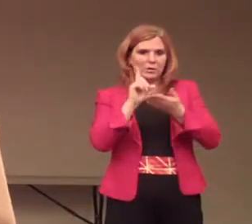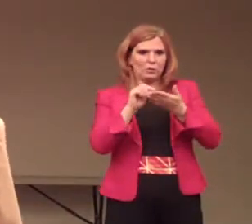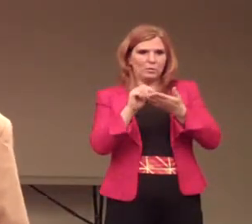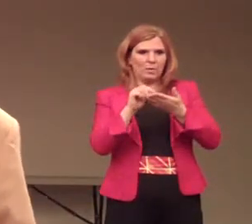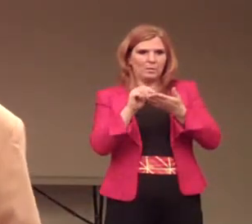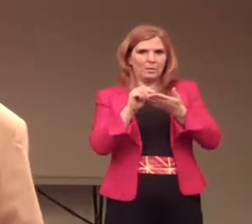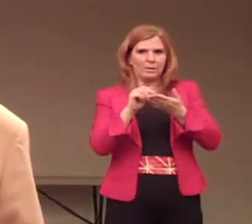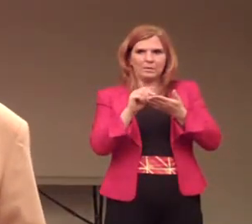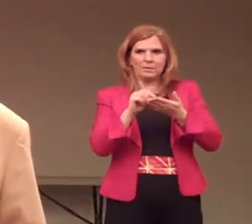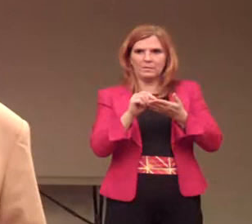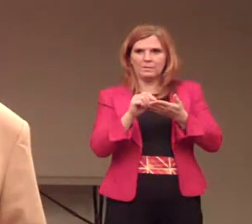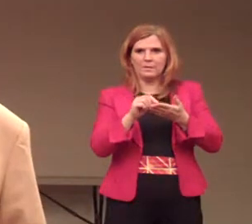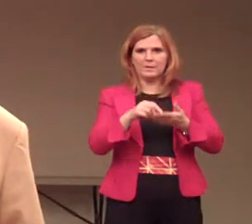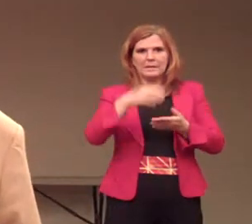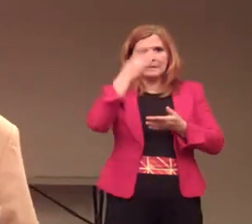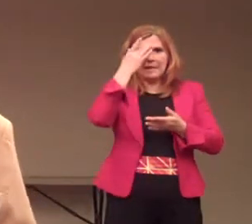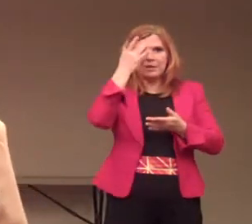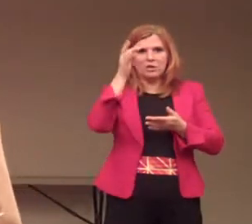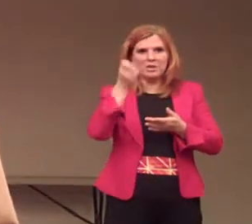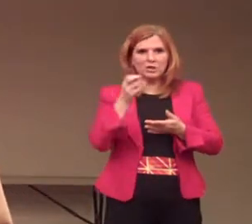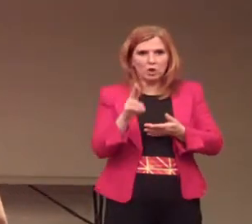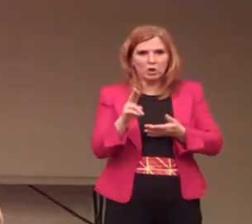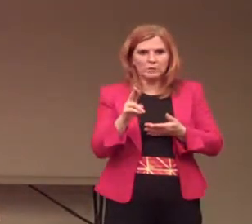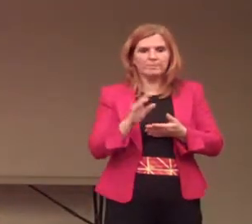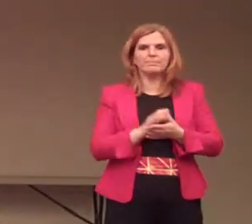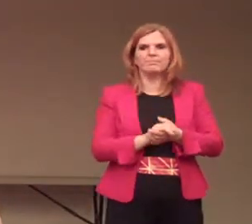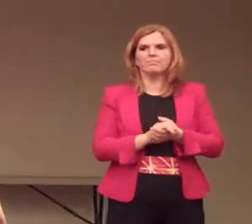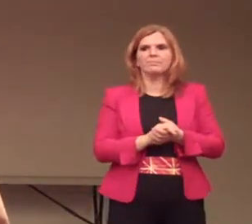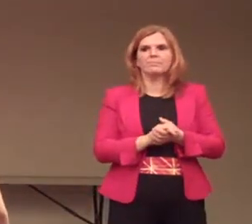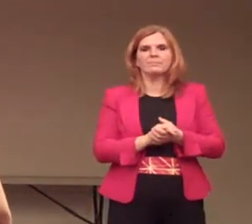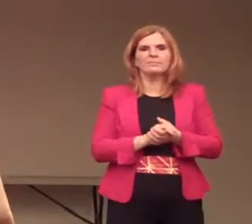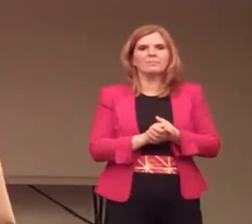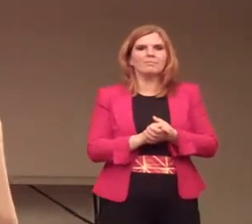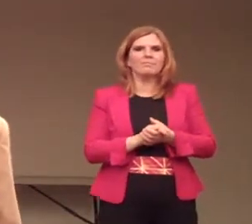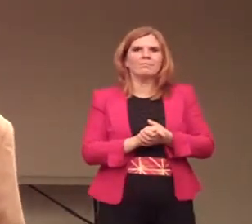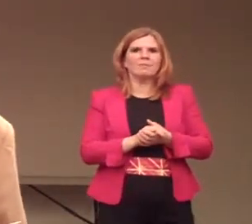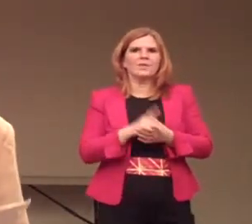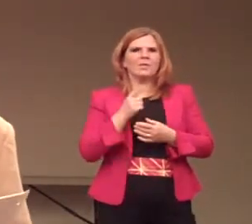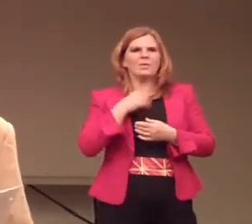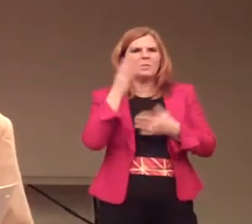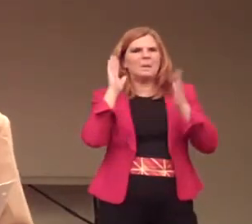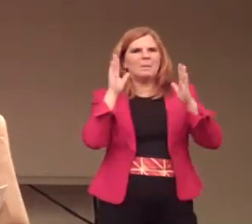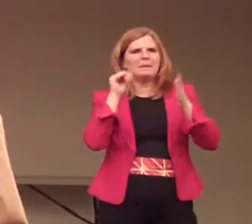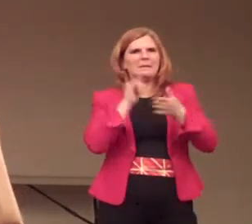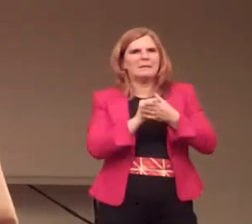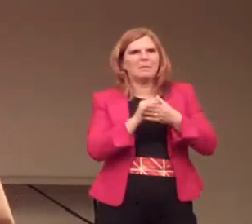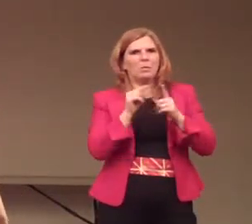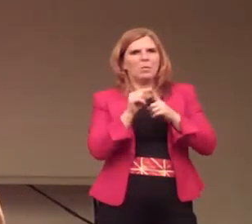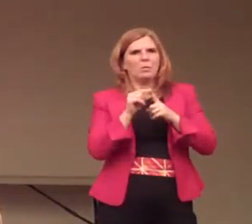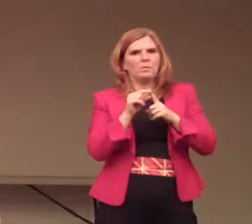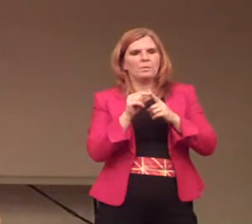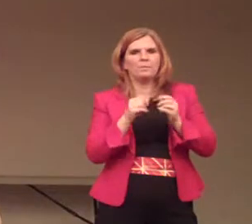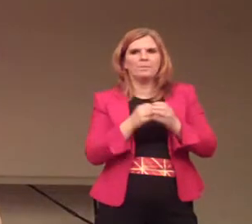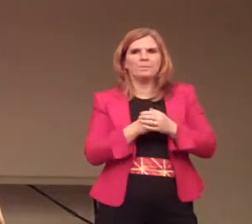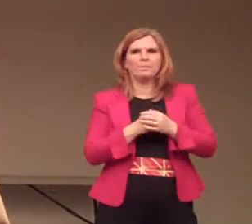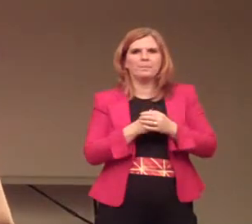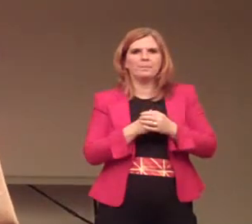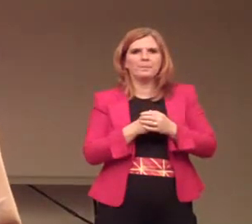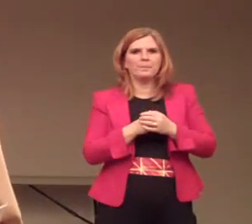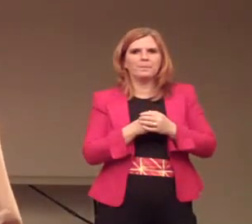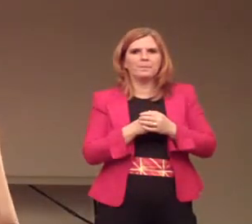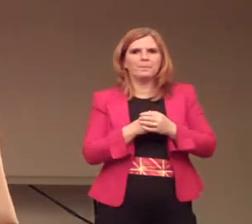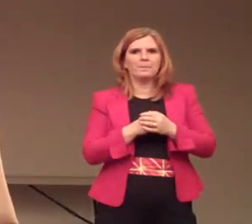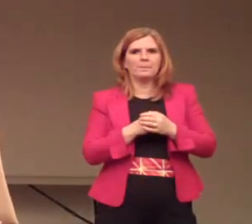Is that how they pronounce it? Intelligencer? Intelligencer? I've always been amazed at that. Intelligencer.